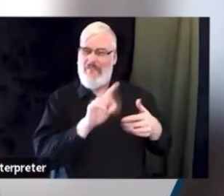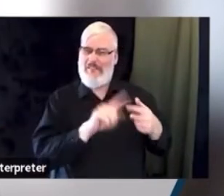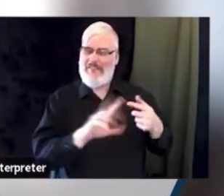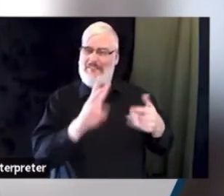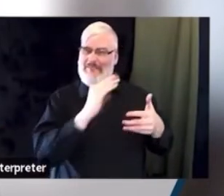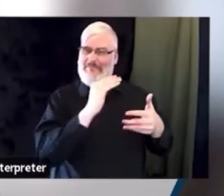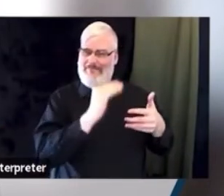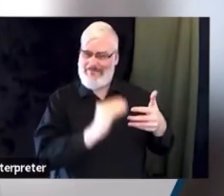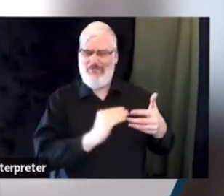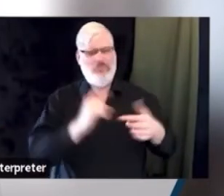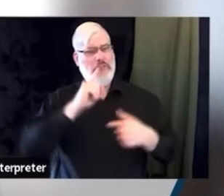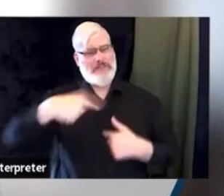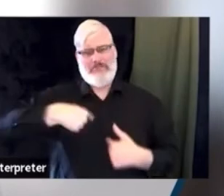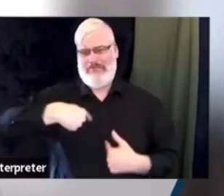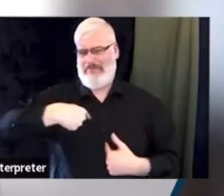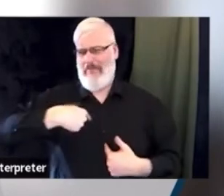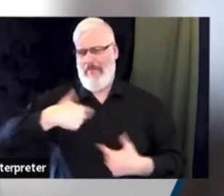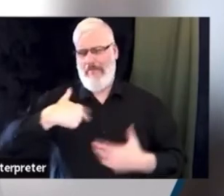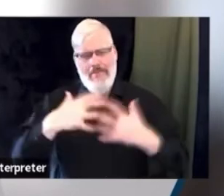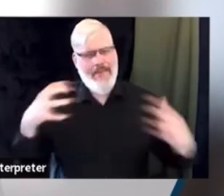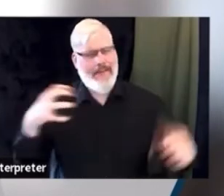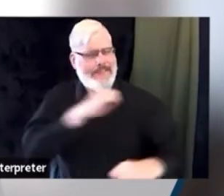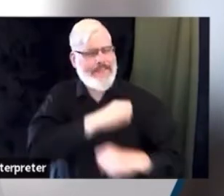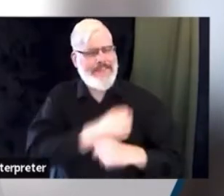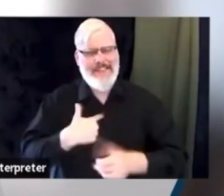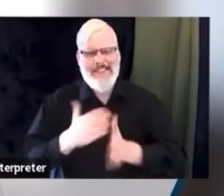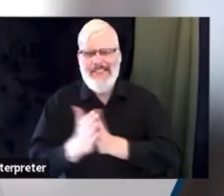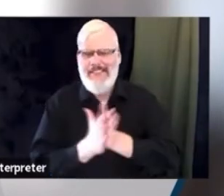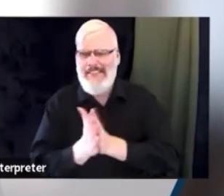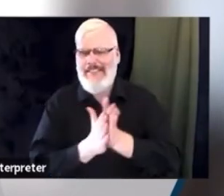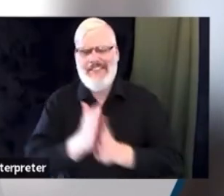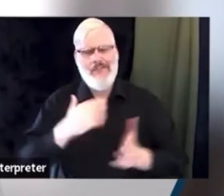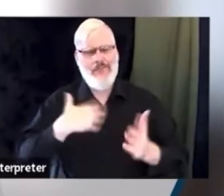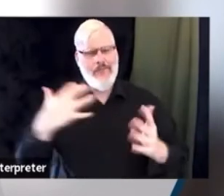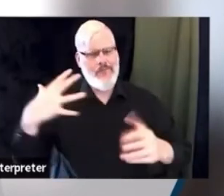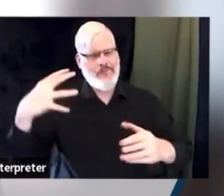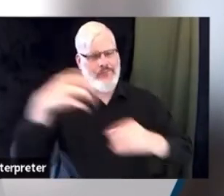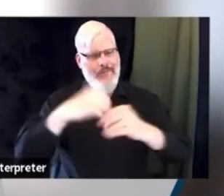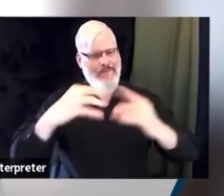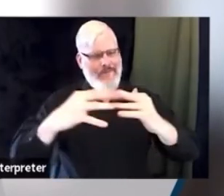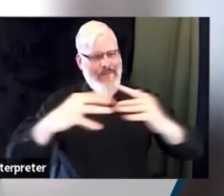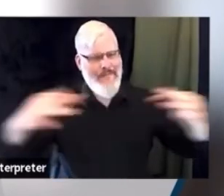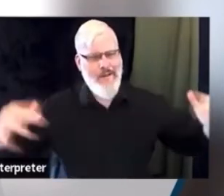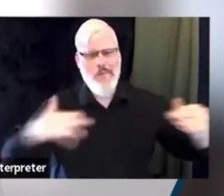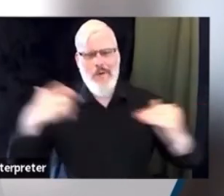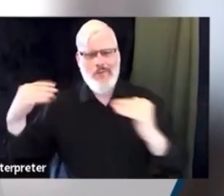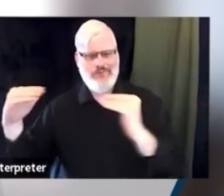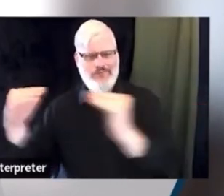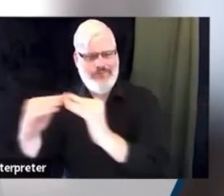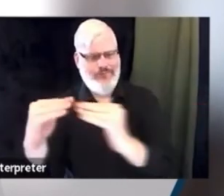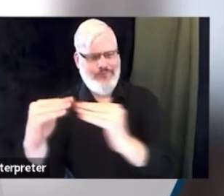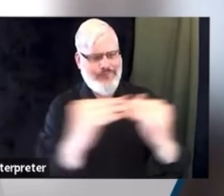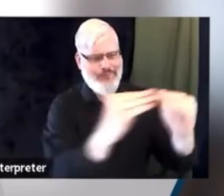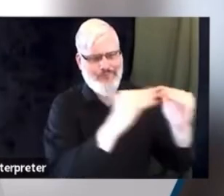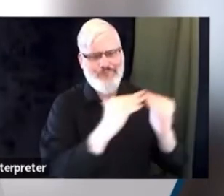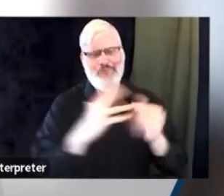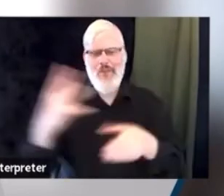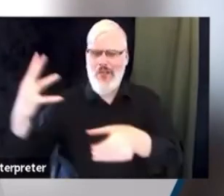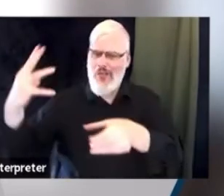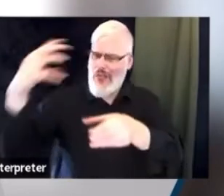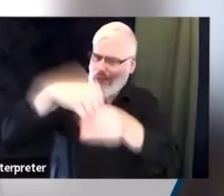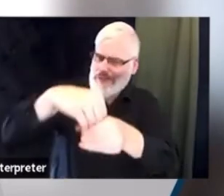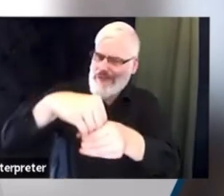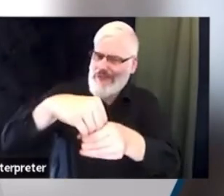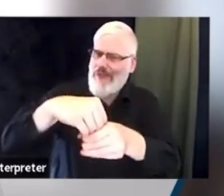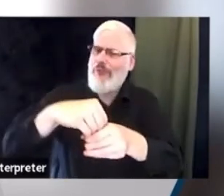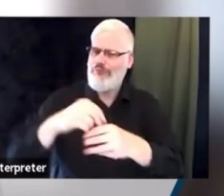with diversity, equity, and inclusion. Hand in hand goes with recruitment. Recruitment can move forward and become a